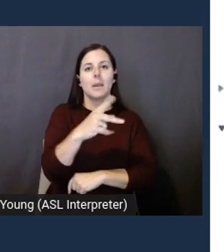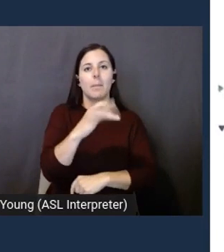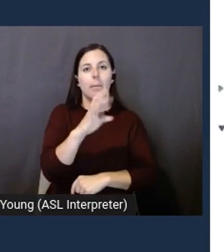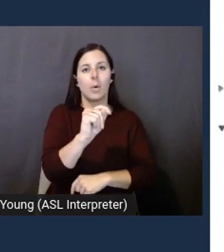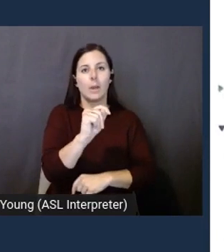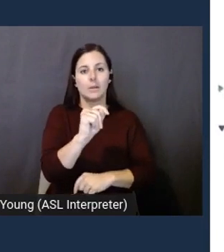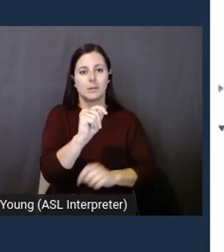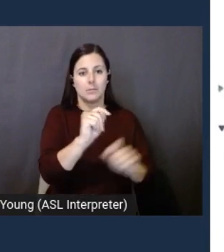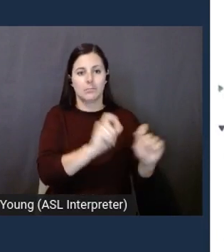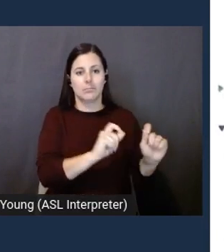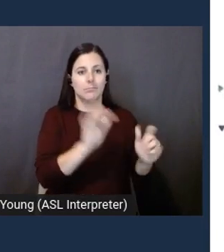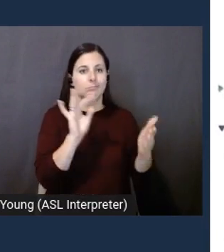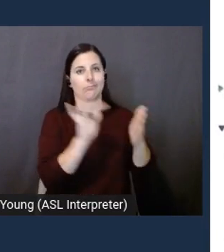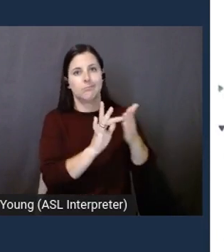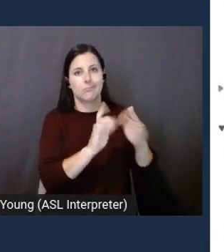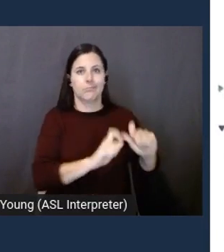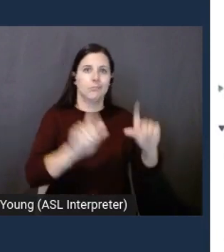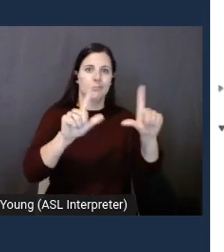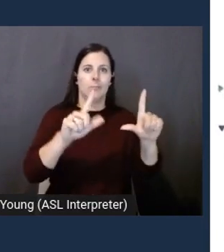console.